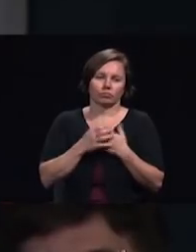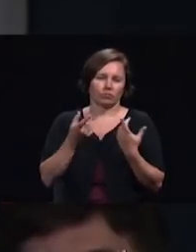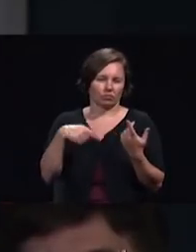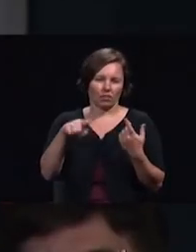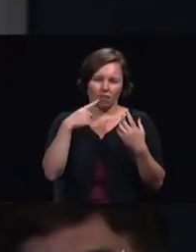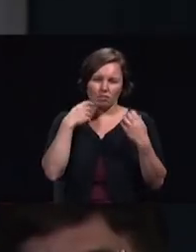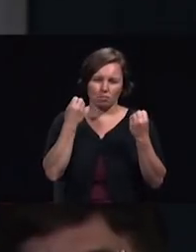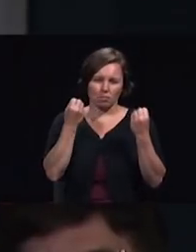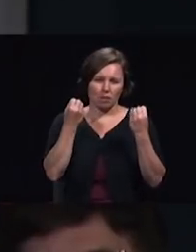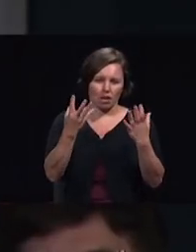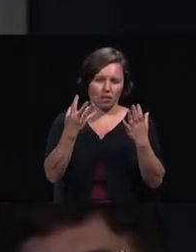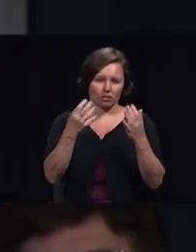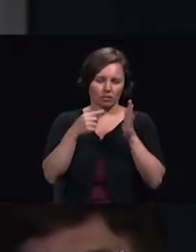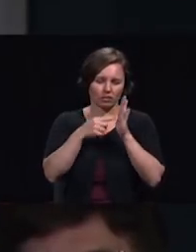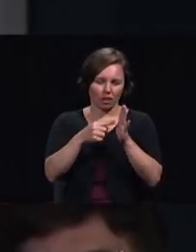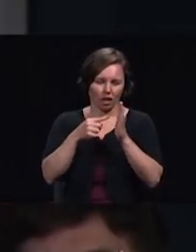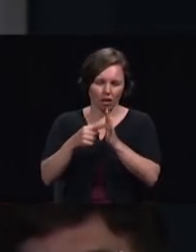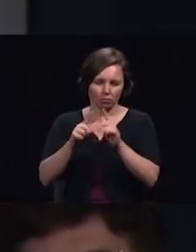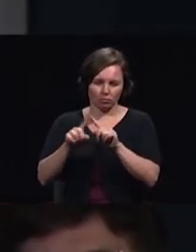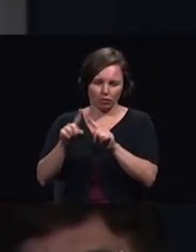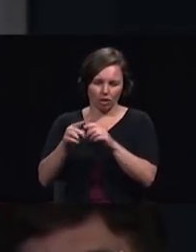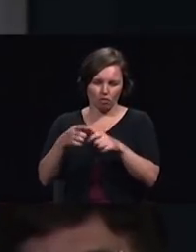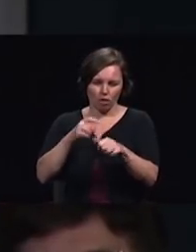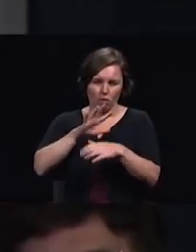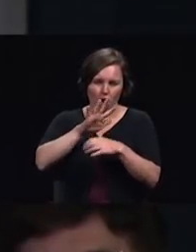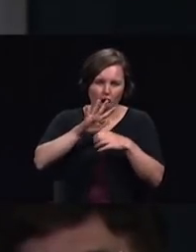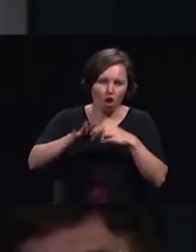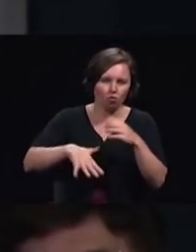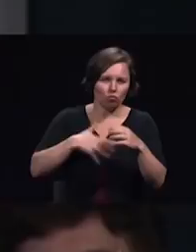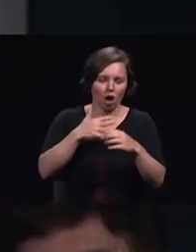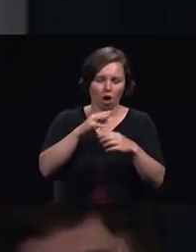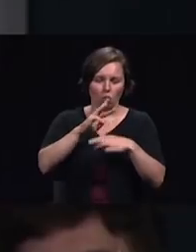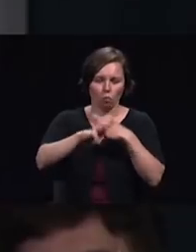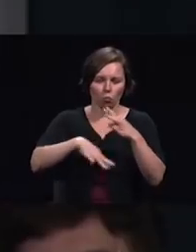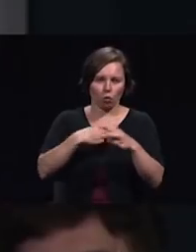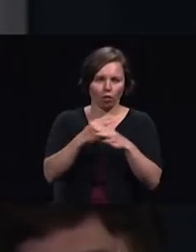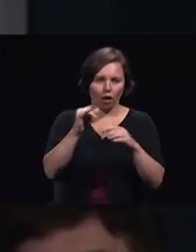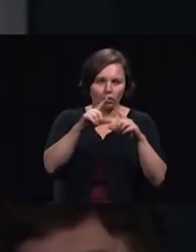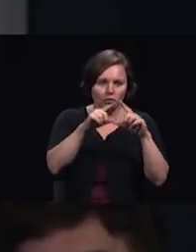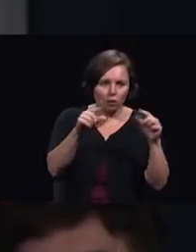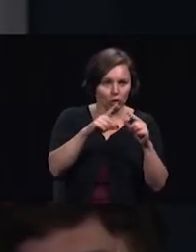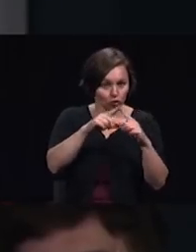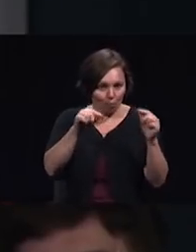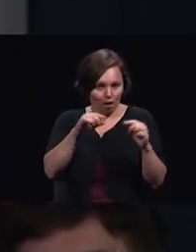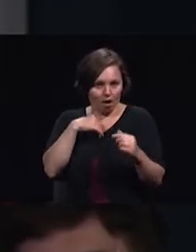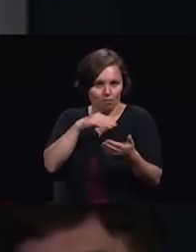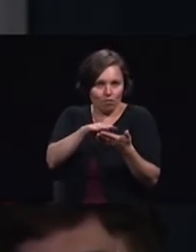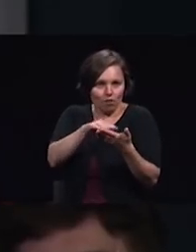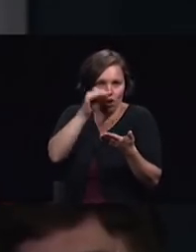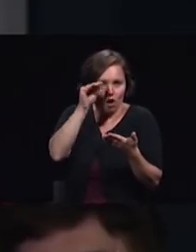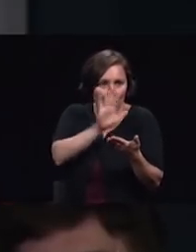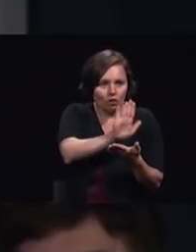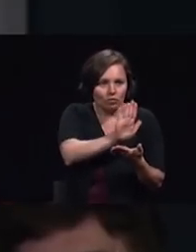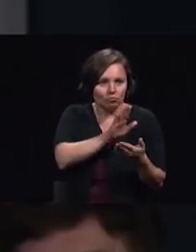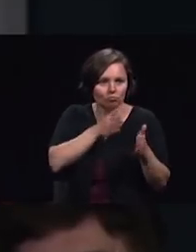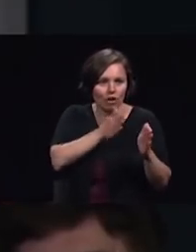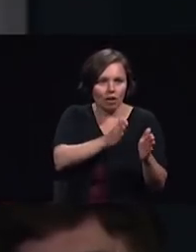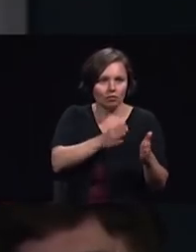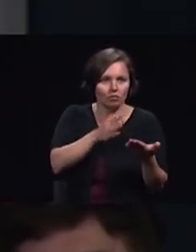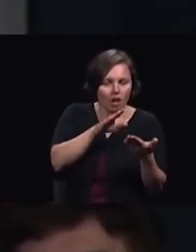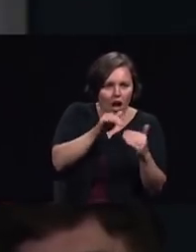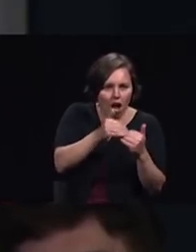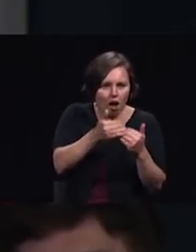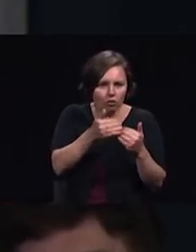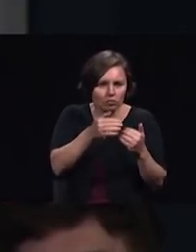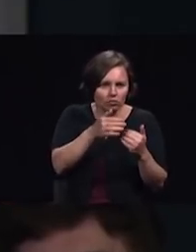the world when I was in Japan I learned from these young people could we harness the dog parks of Tokyo to be places where we could